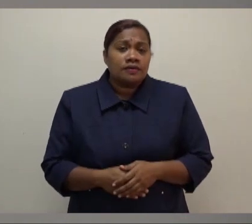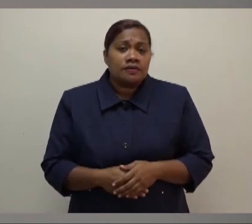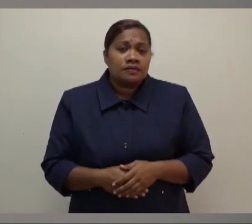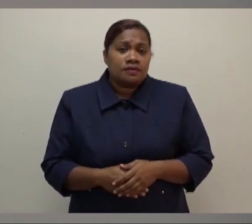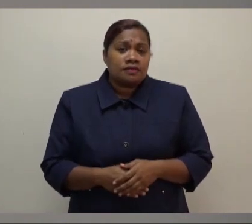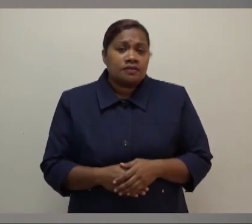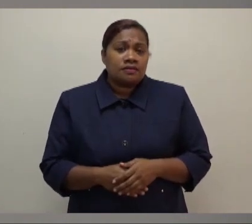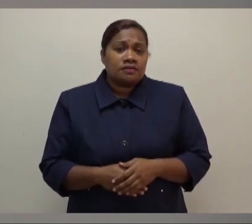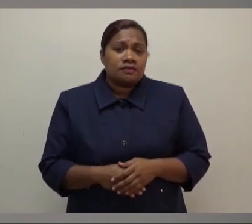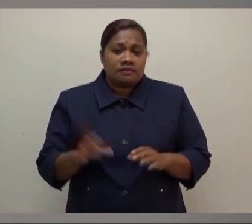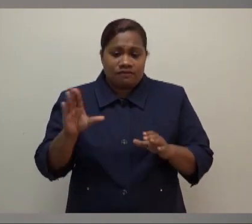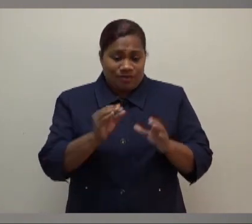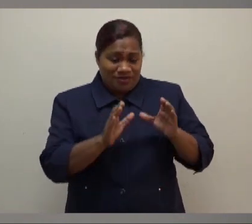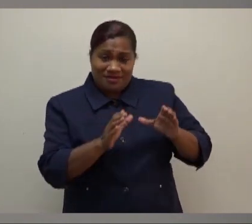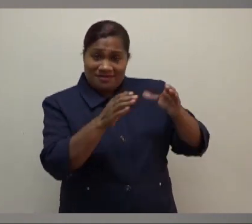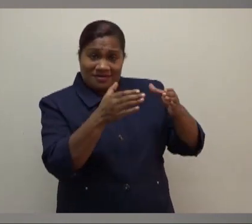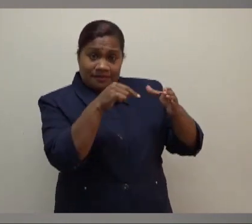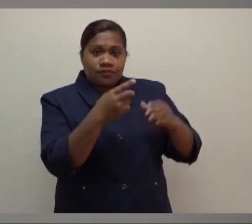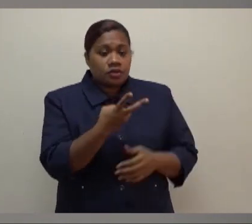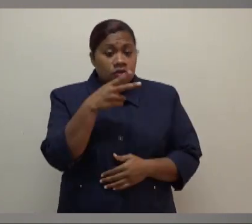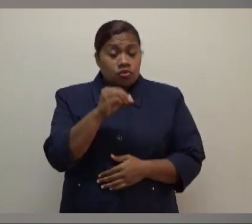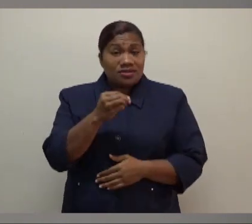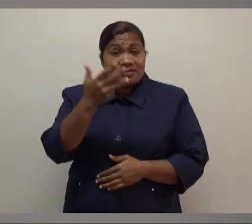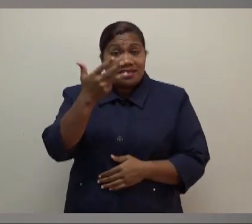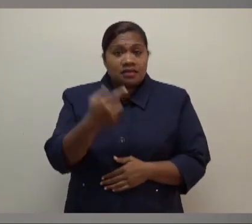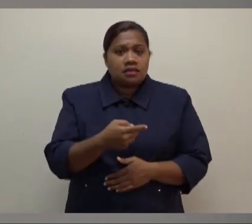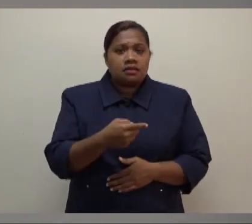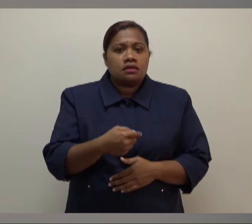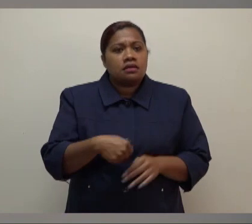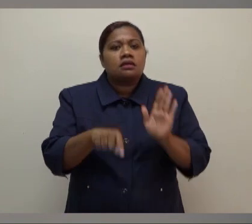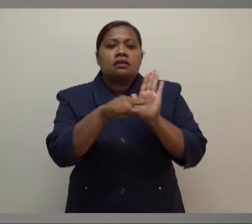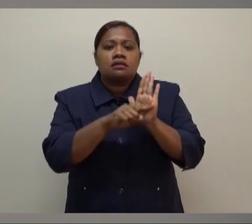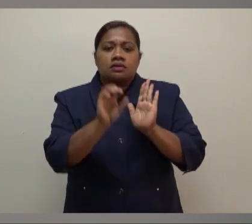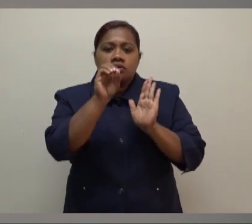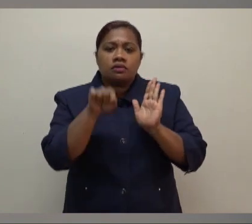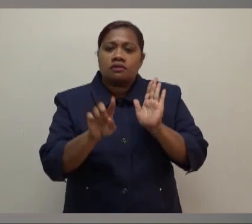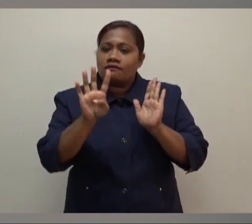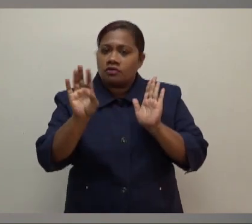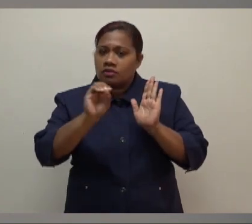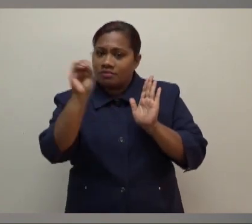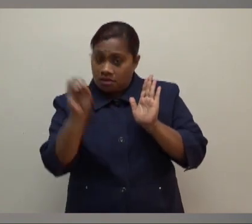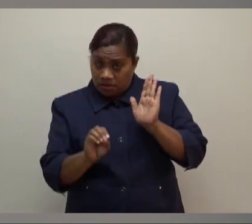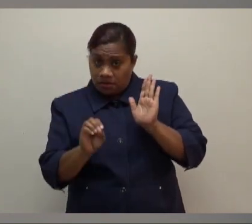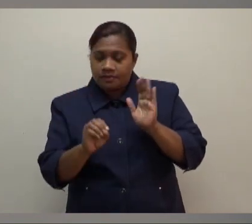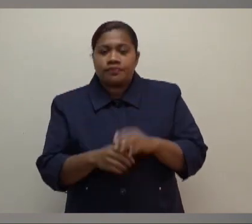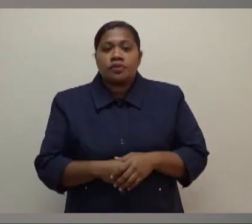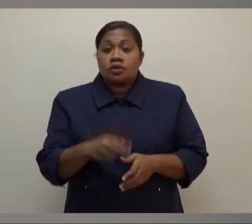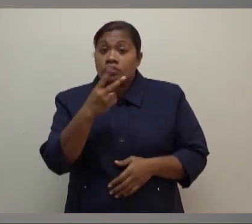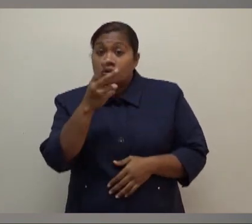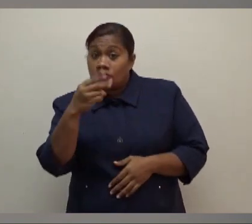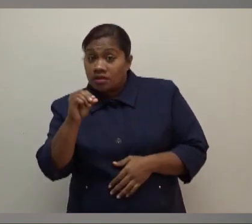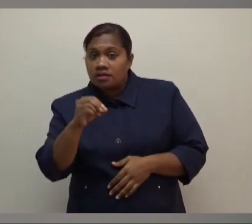Macroeconomic Committee. 2019 was minus 0.4% growth. 2020, minus 15